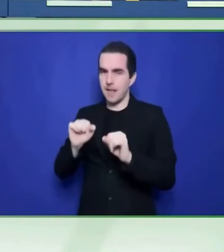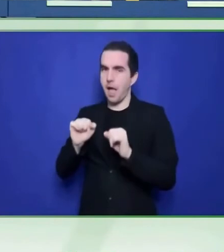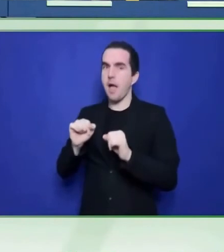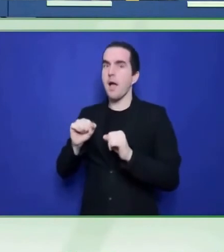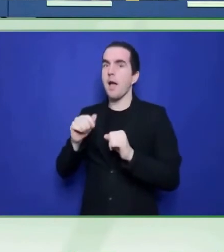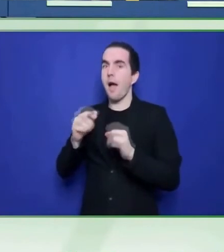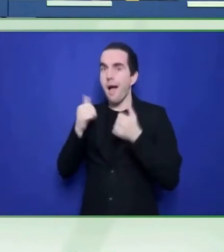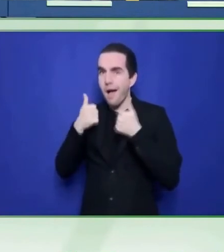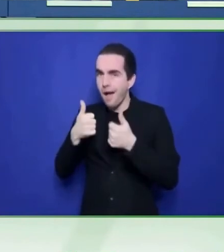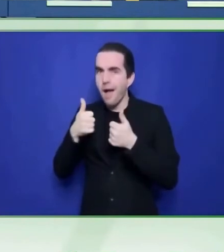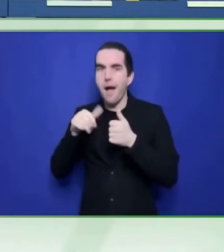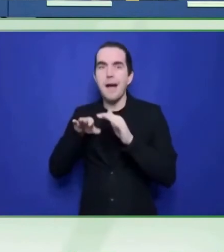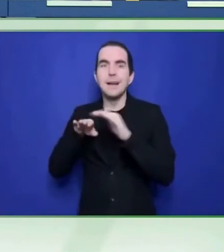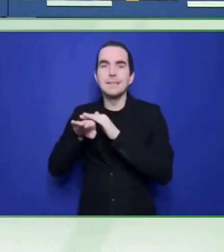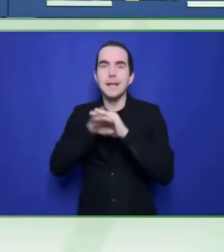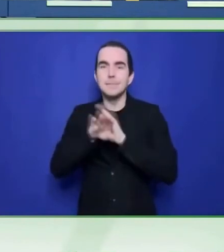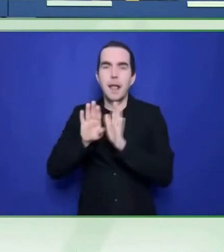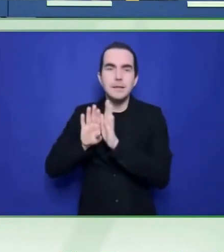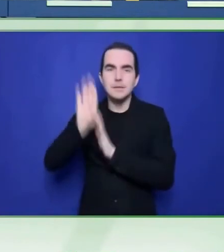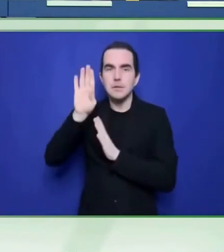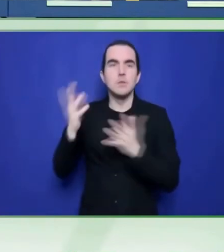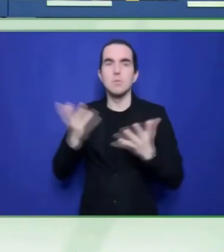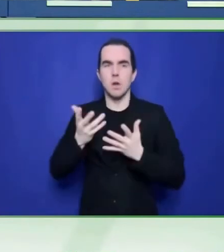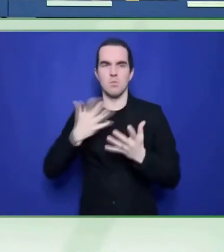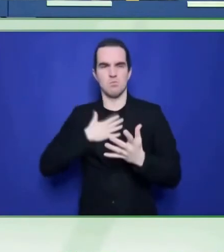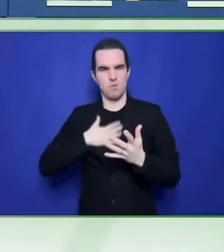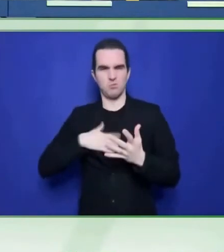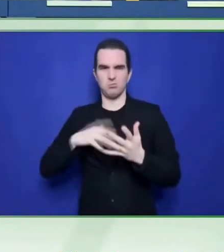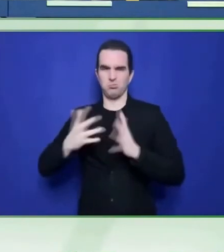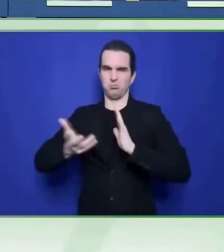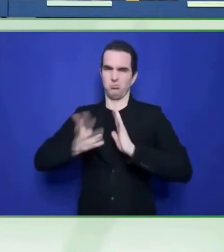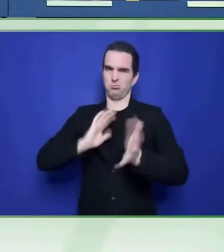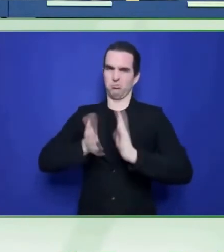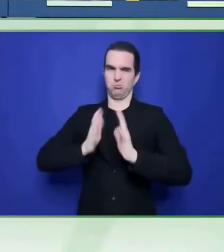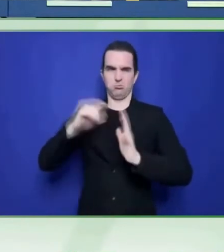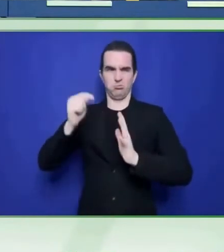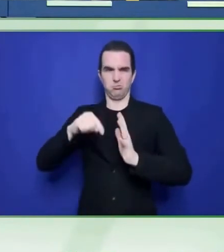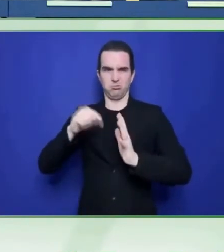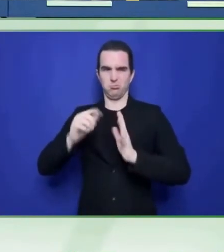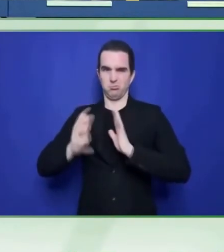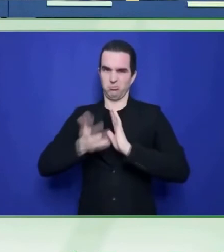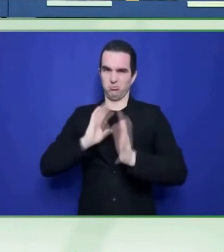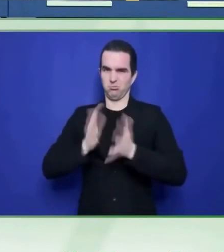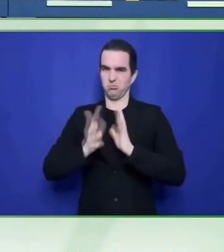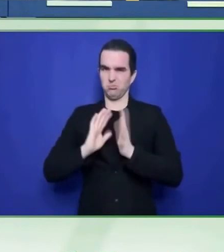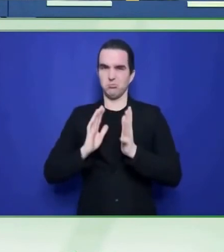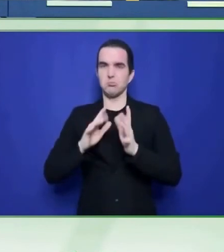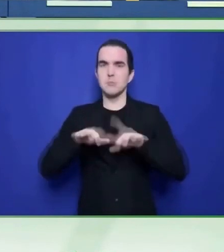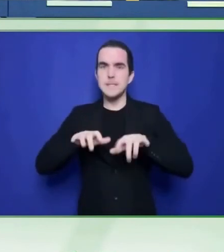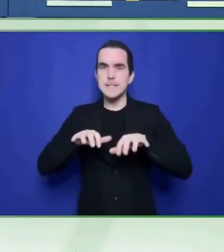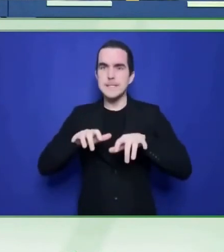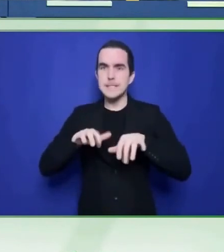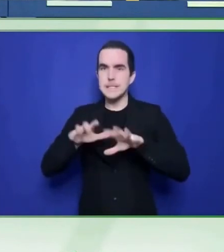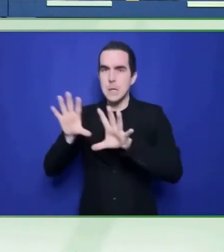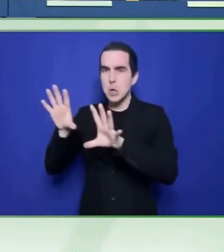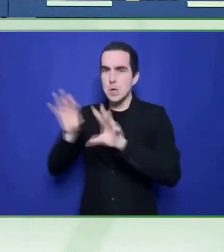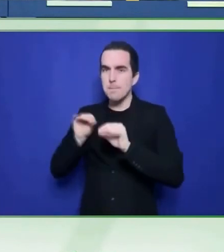We strongly believe in reducing the gap of access to information in all regions.